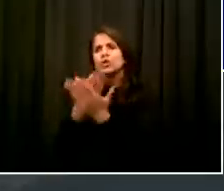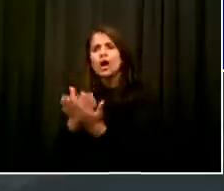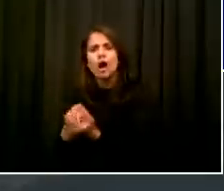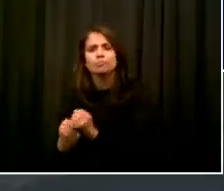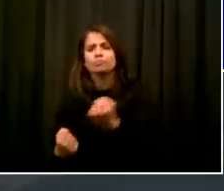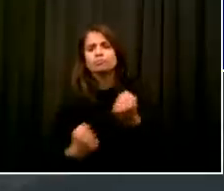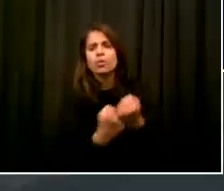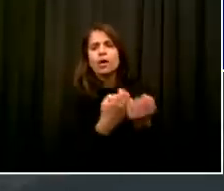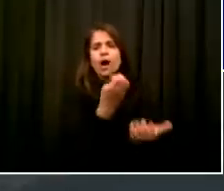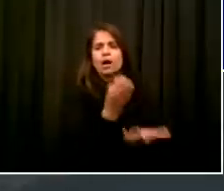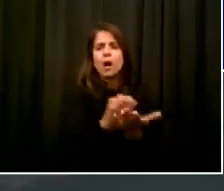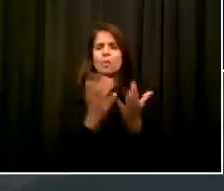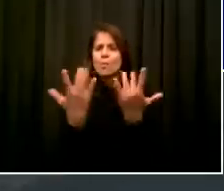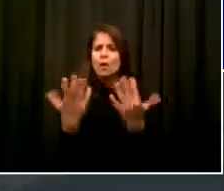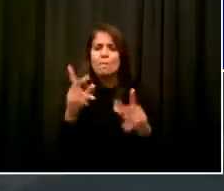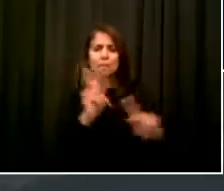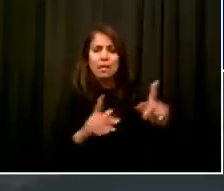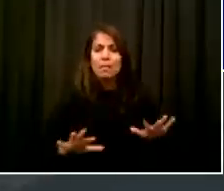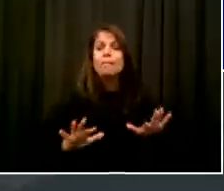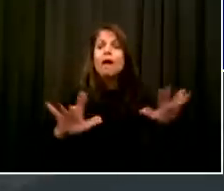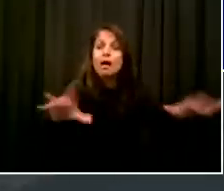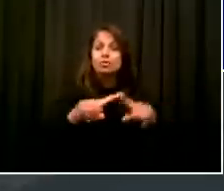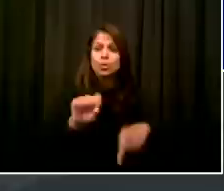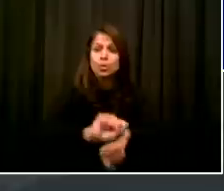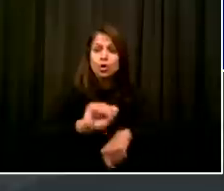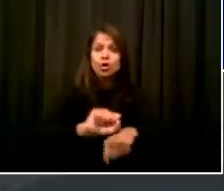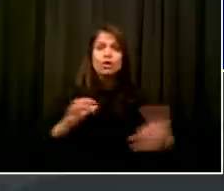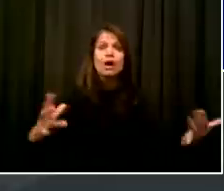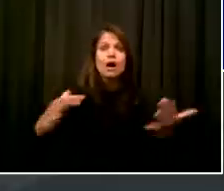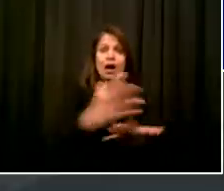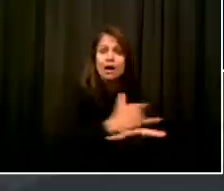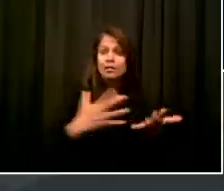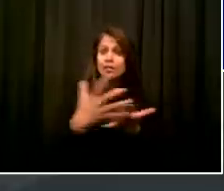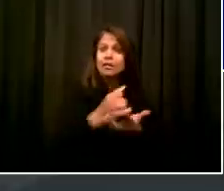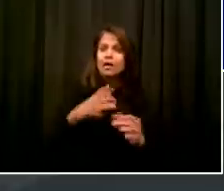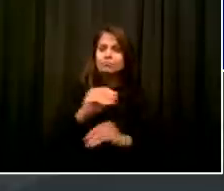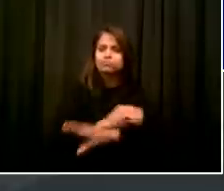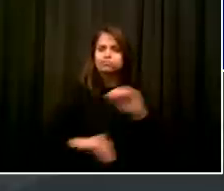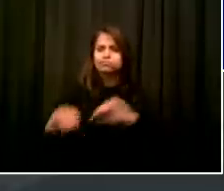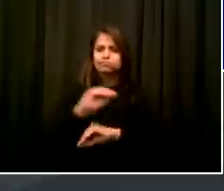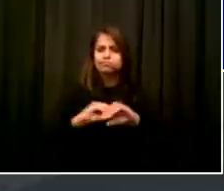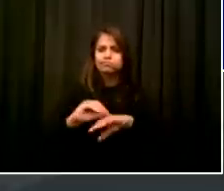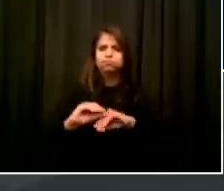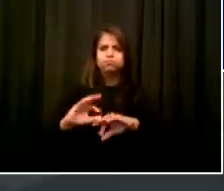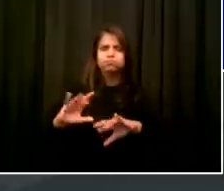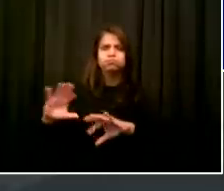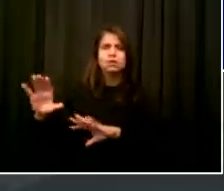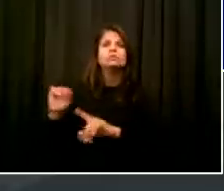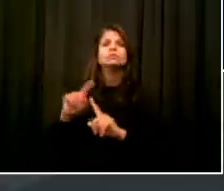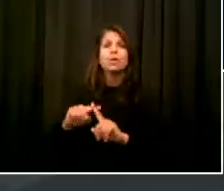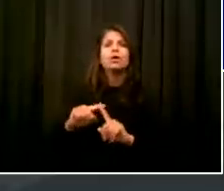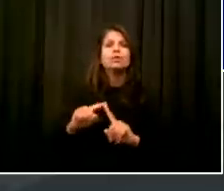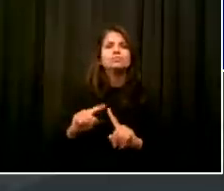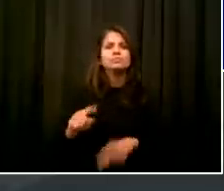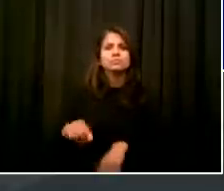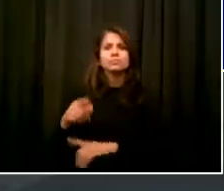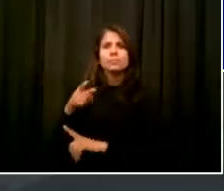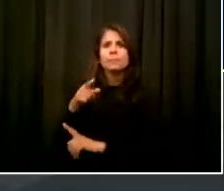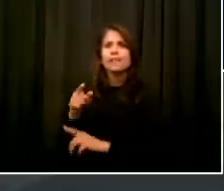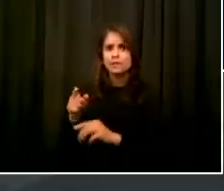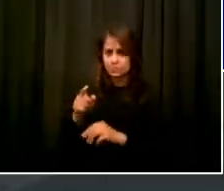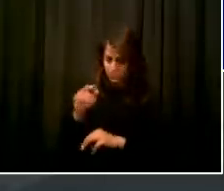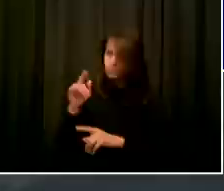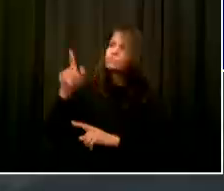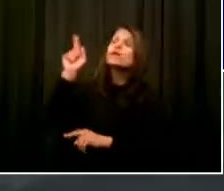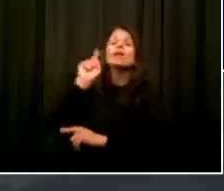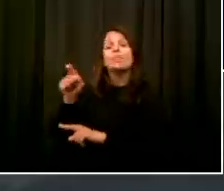York City deserved a rent freeze. And now for over two million New Yorkers, you have that rent freeze. Thank you to the Rent Guidelines Board for doing the